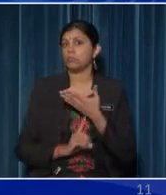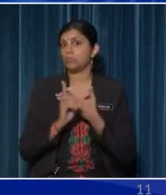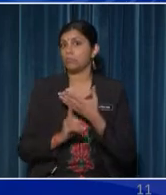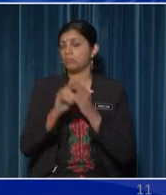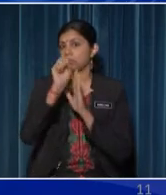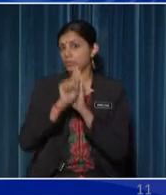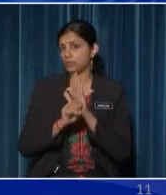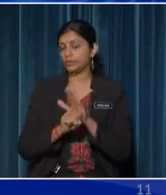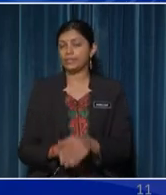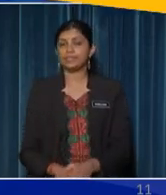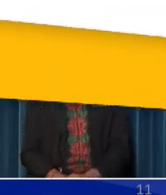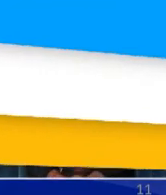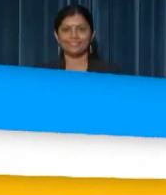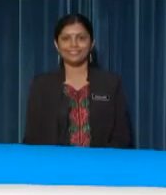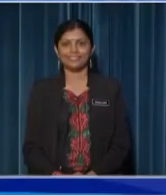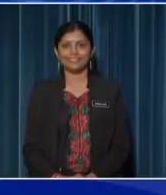might be dangerous